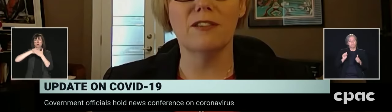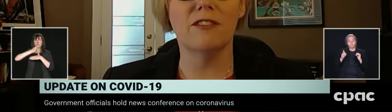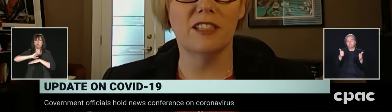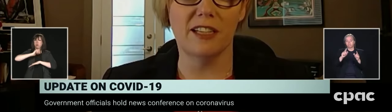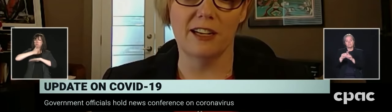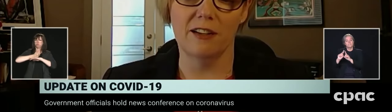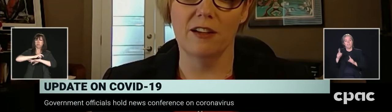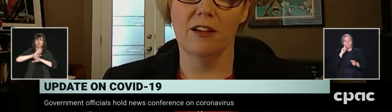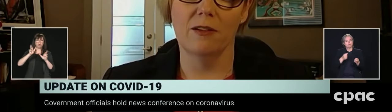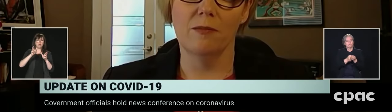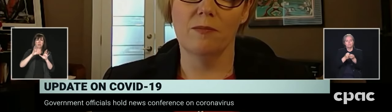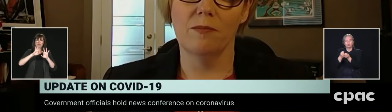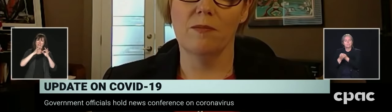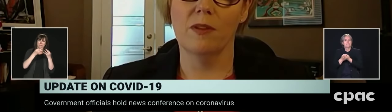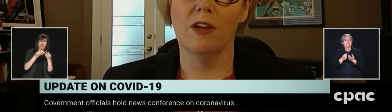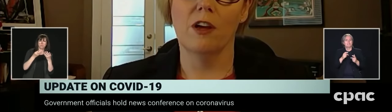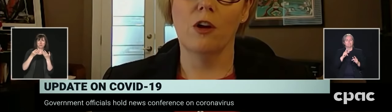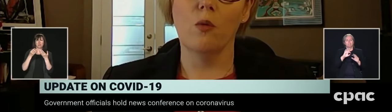période difficile.